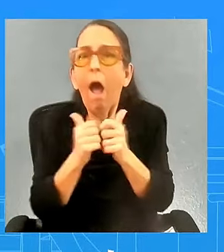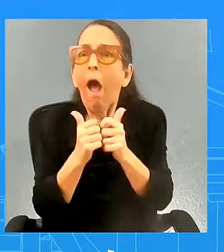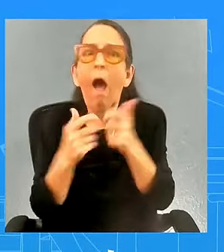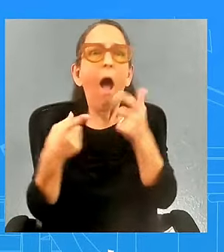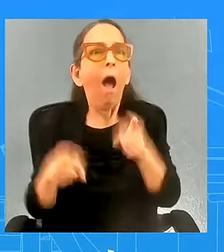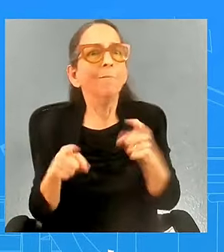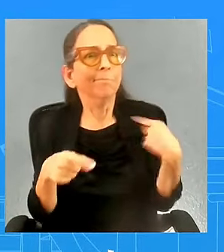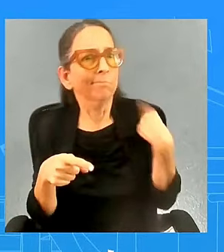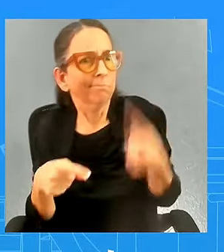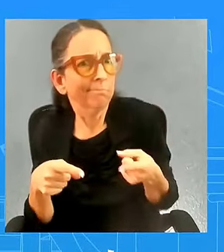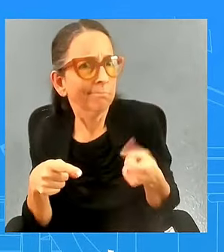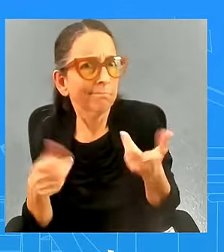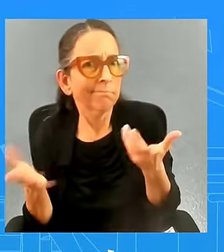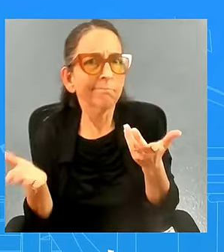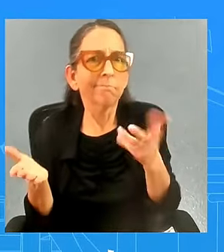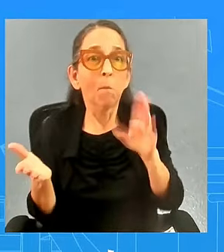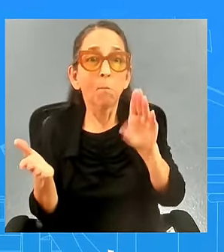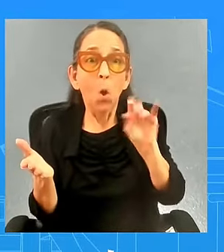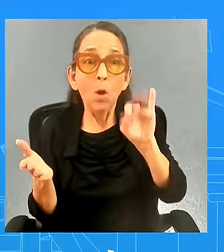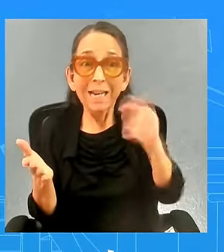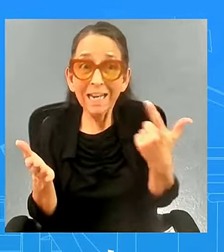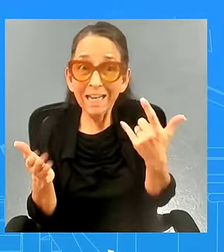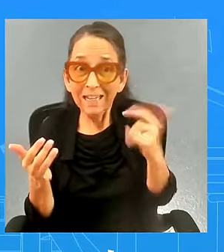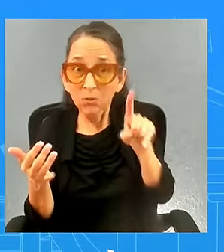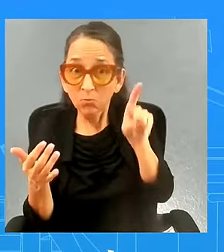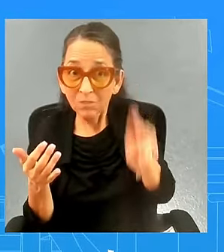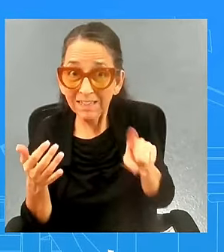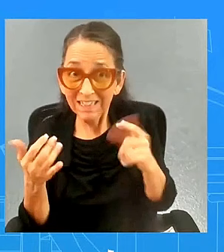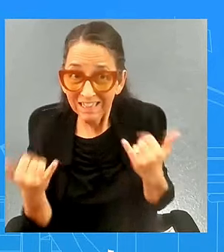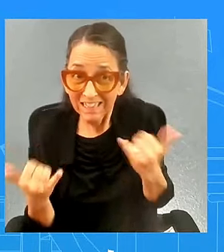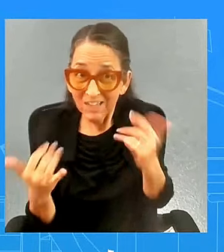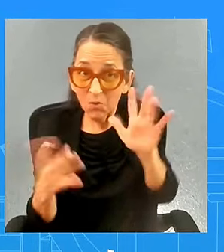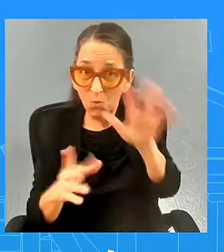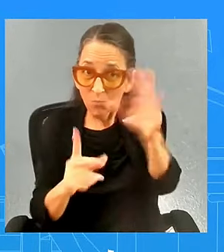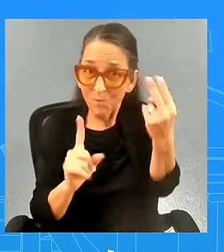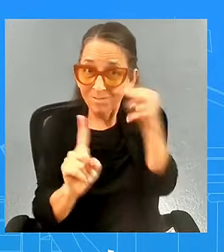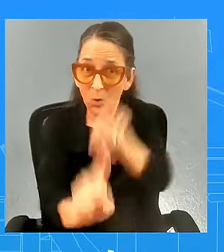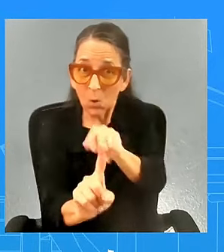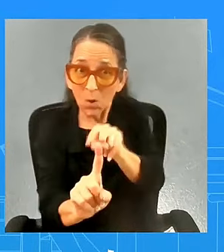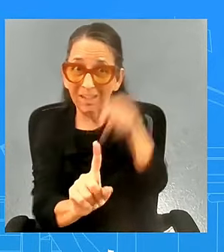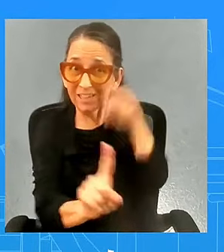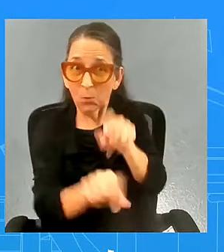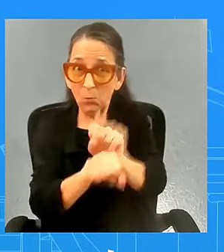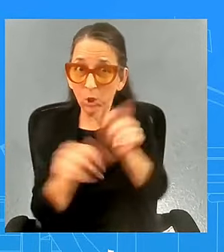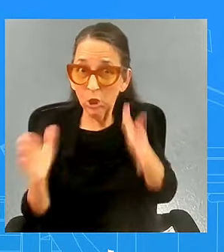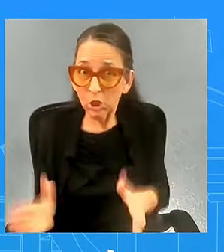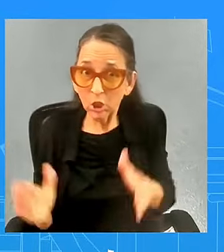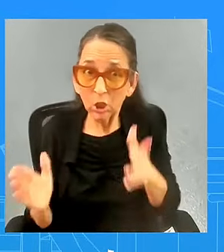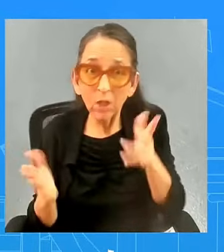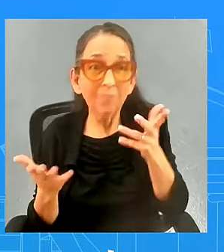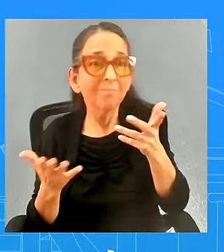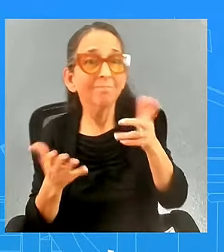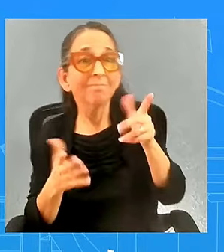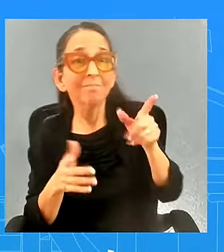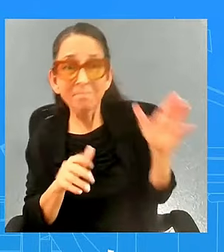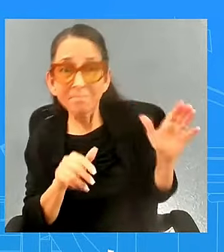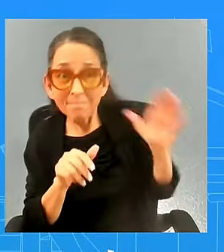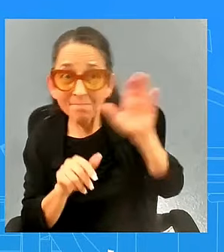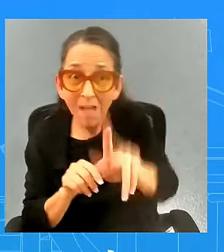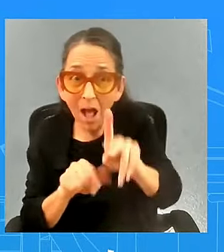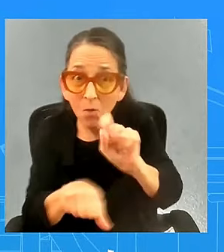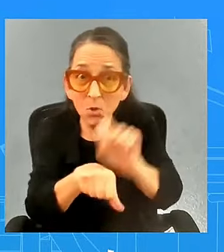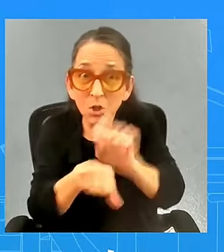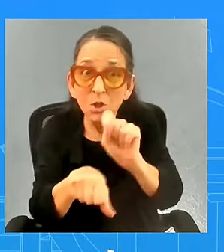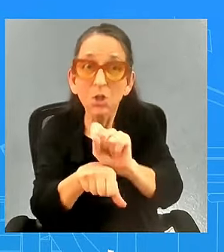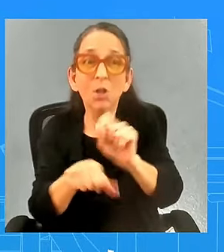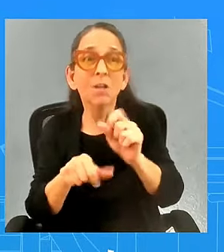there an urgent need from your perspective that workers need to get back and just elaborate a little bit more on maybe